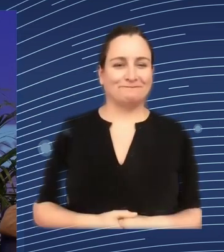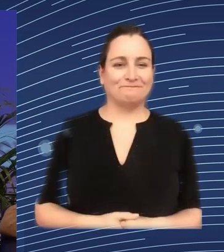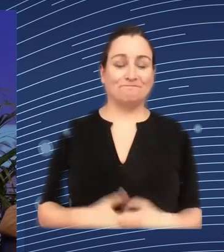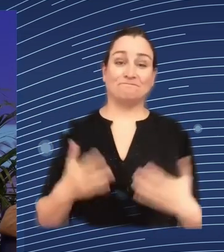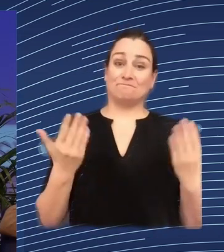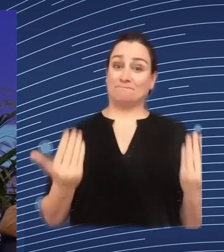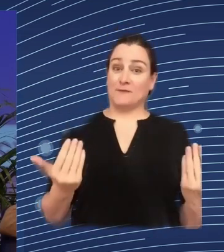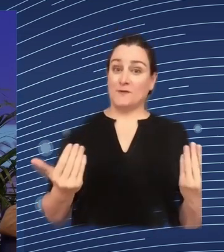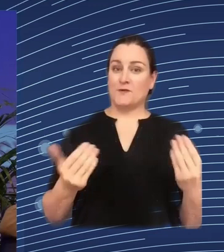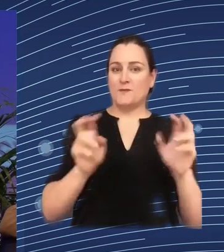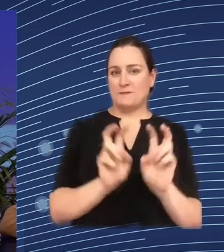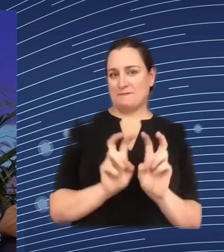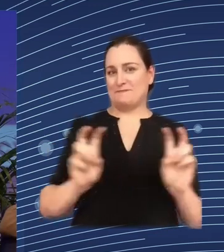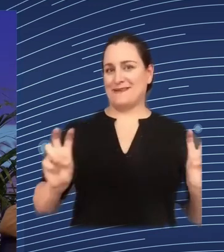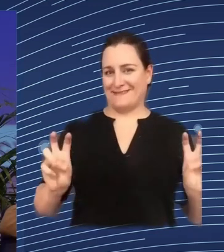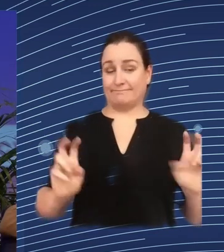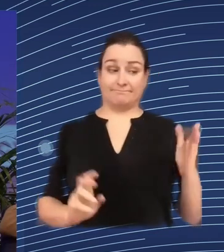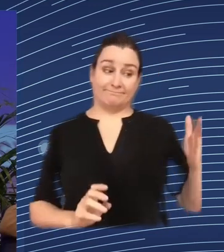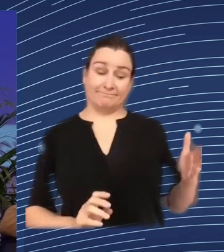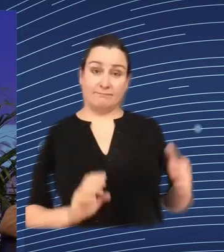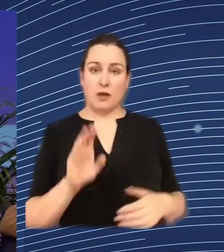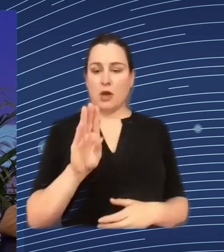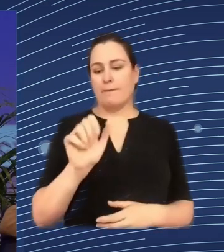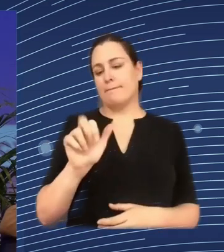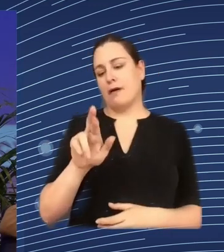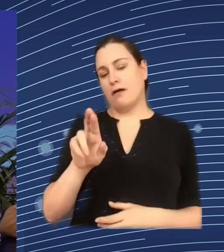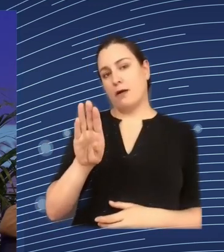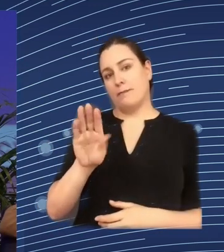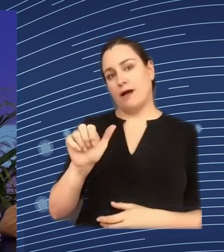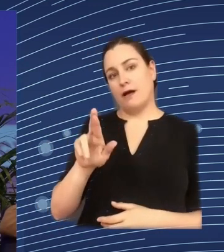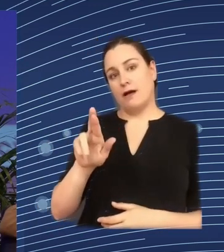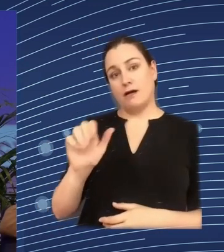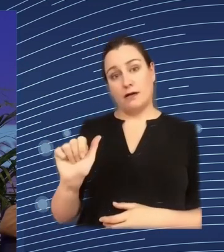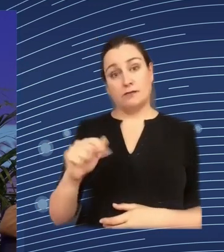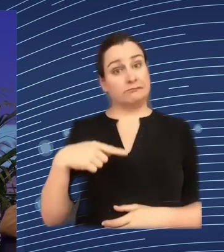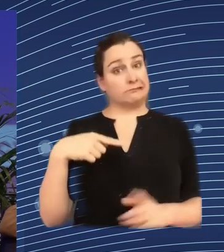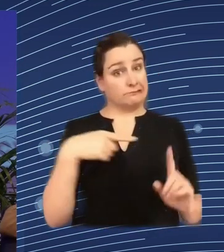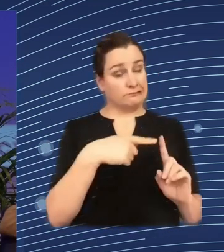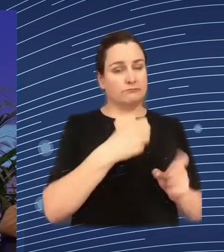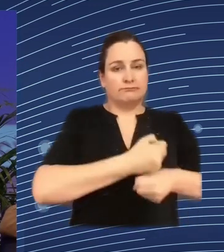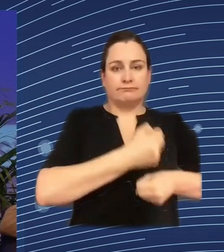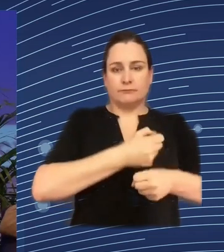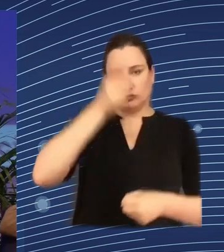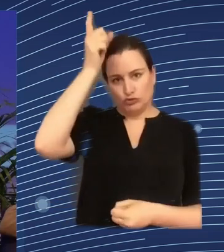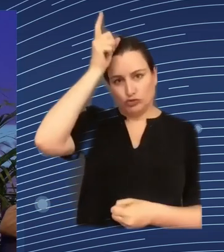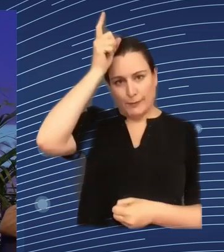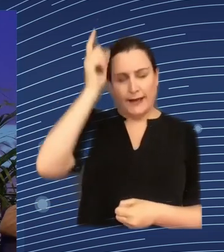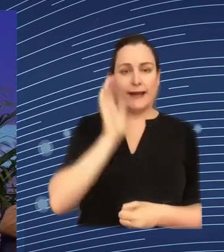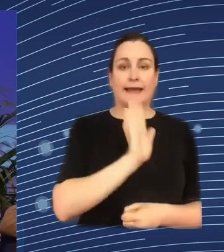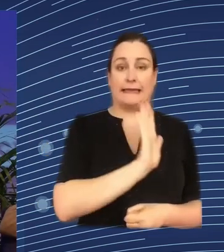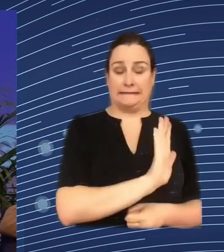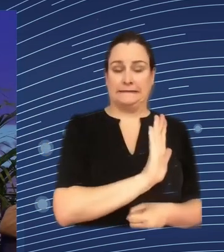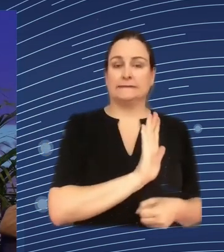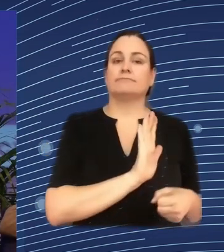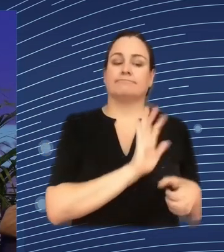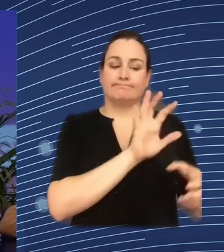on my left Barbara Thiel she was commissioner for data protection in the German state of lower Saxony for eight years until